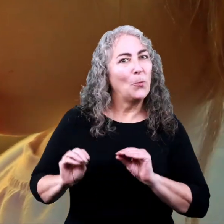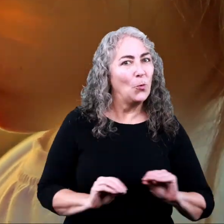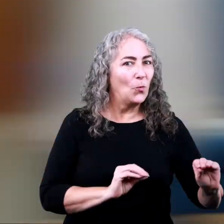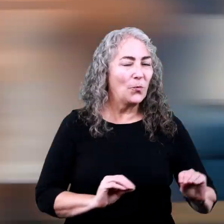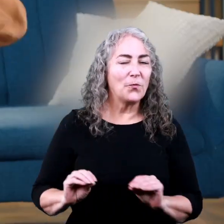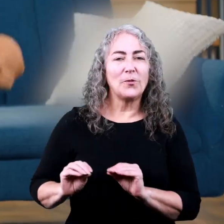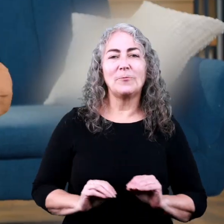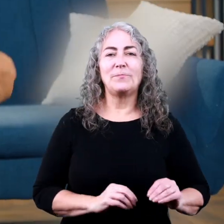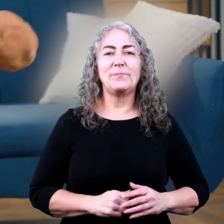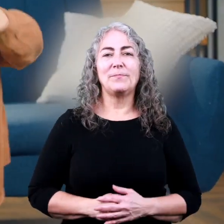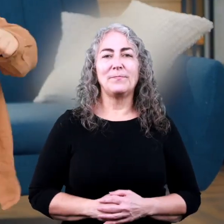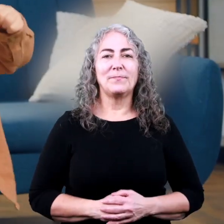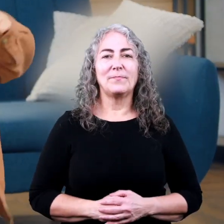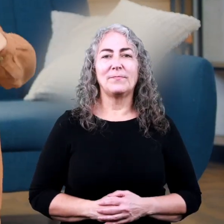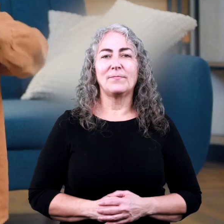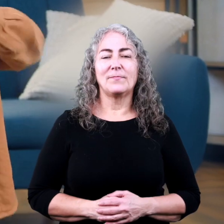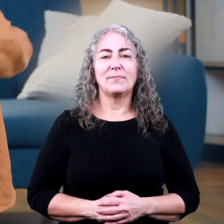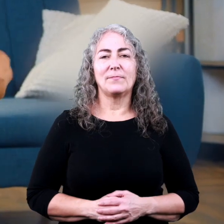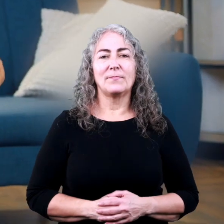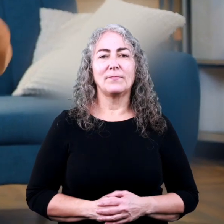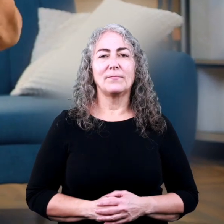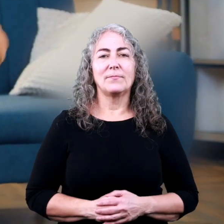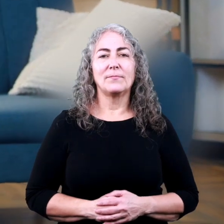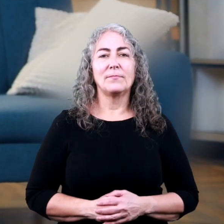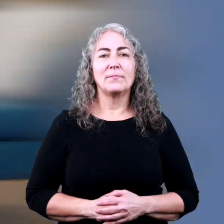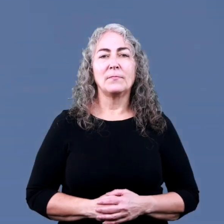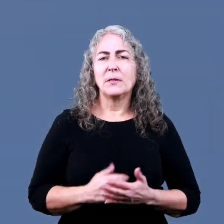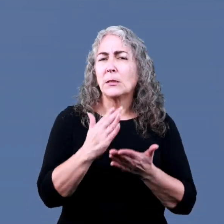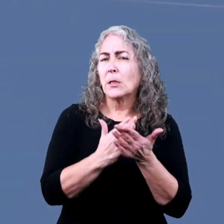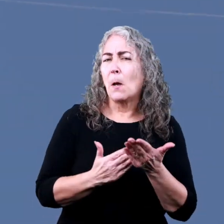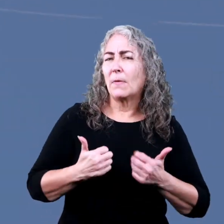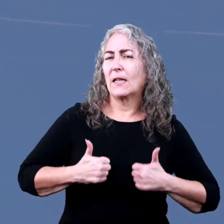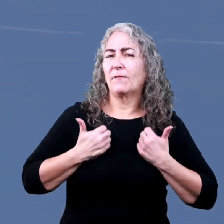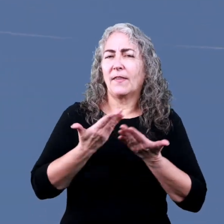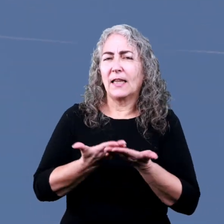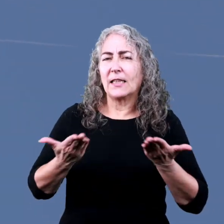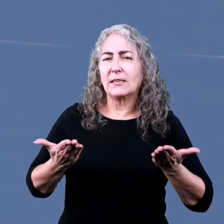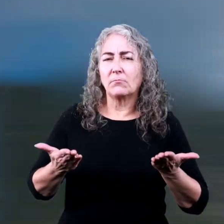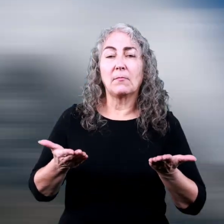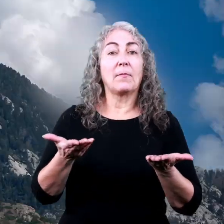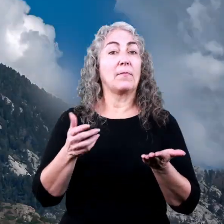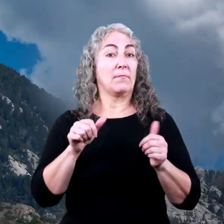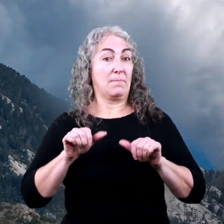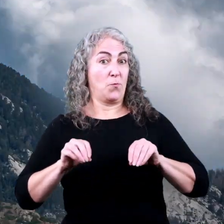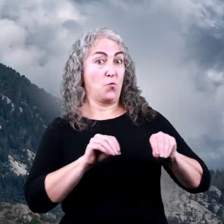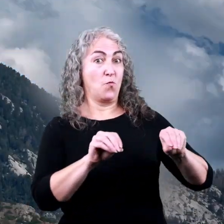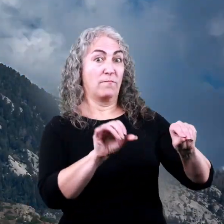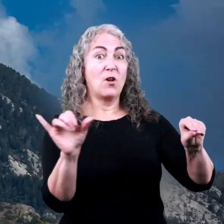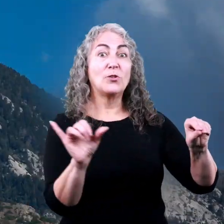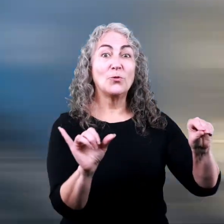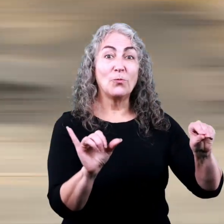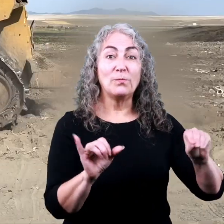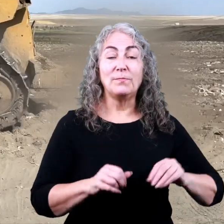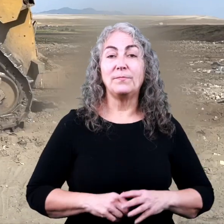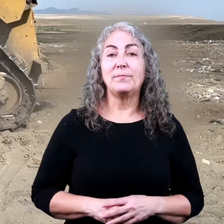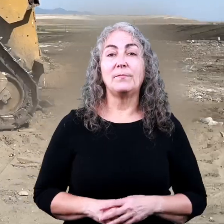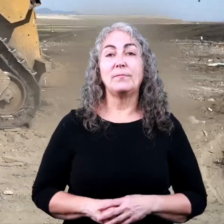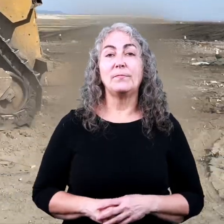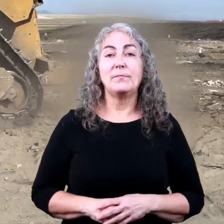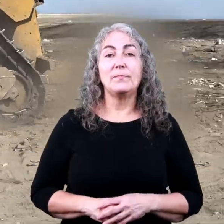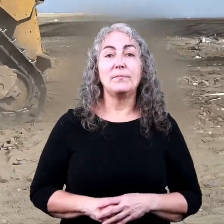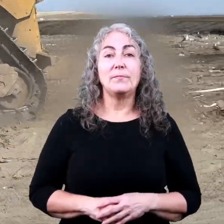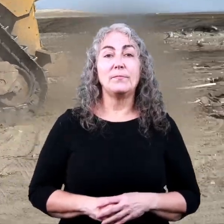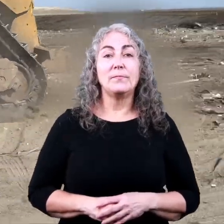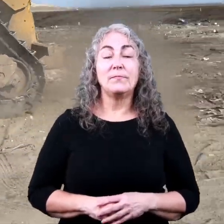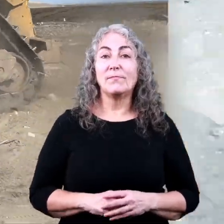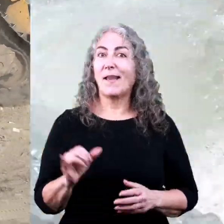and they move too but there are some non-living things that also